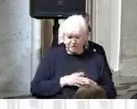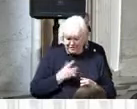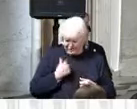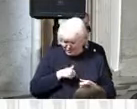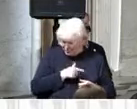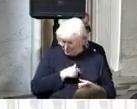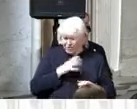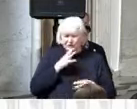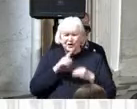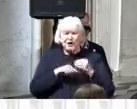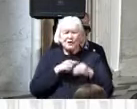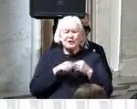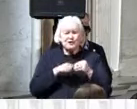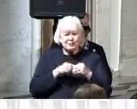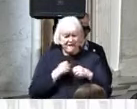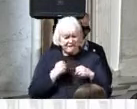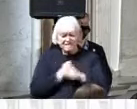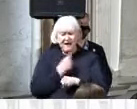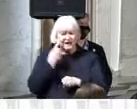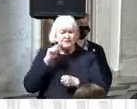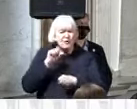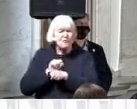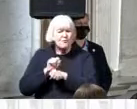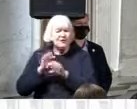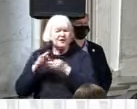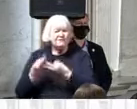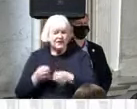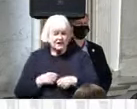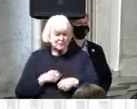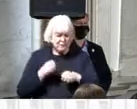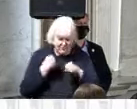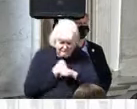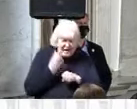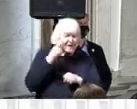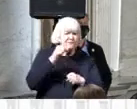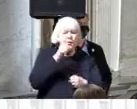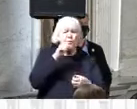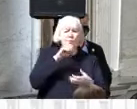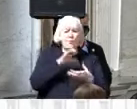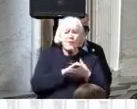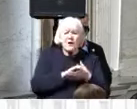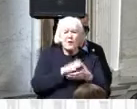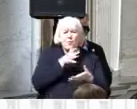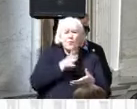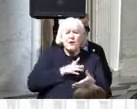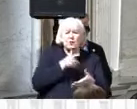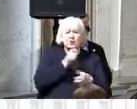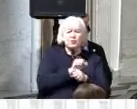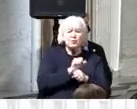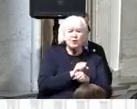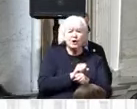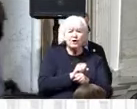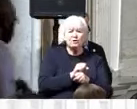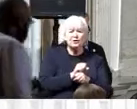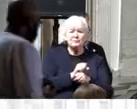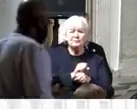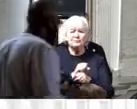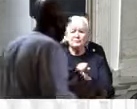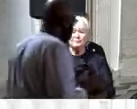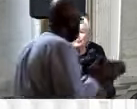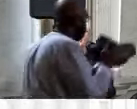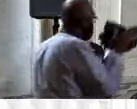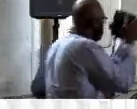fighting for working families working women we are fighting for the children of America